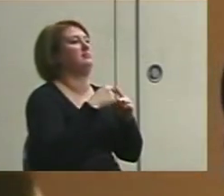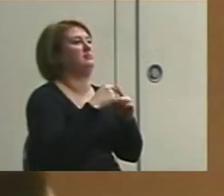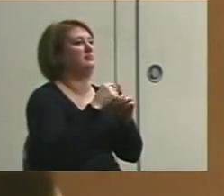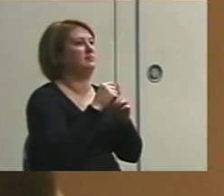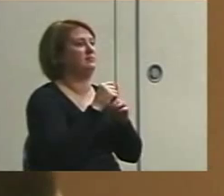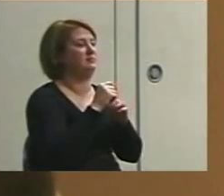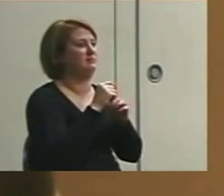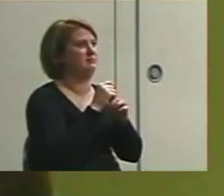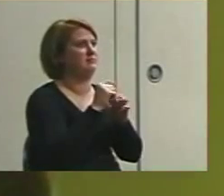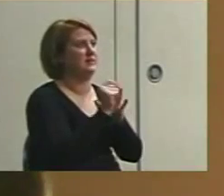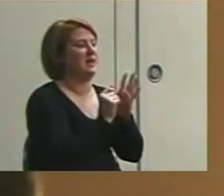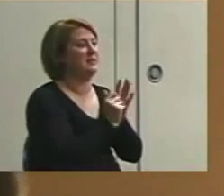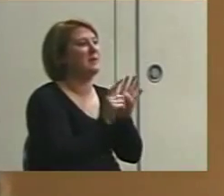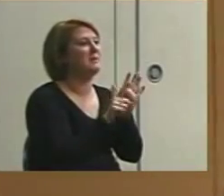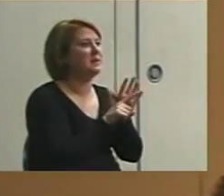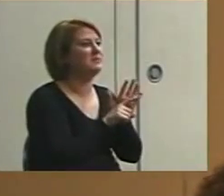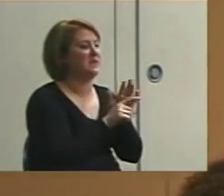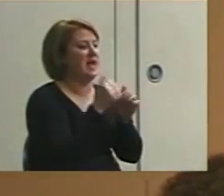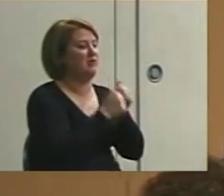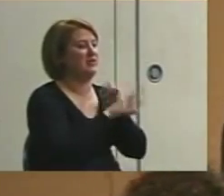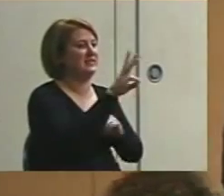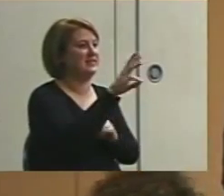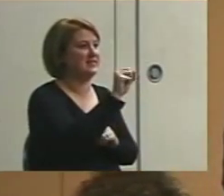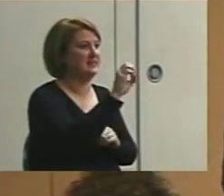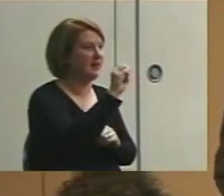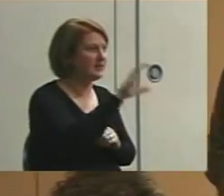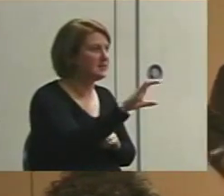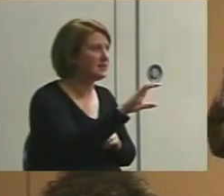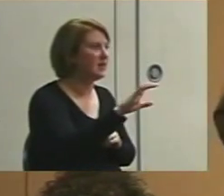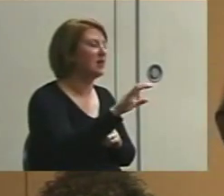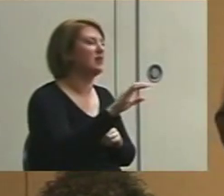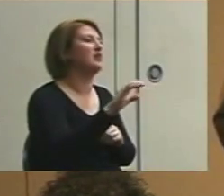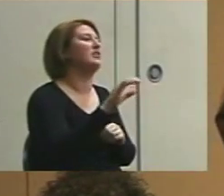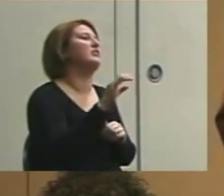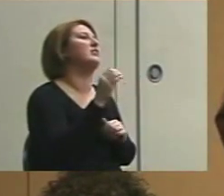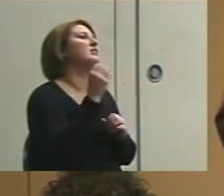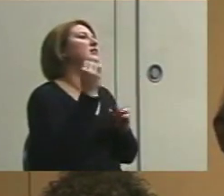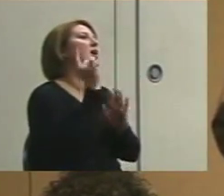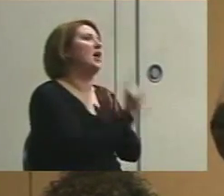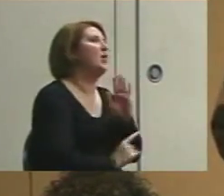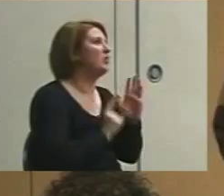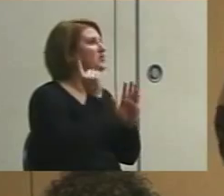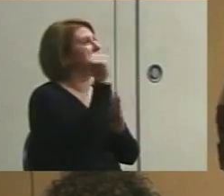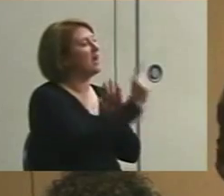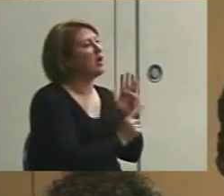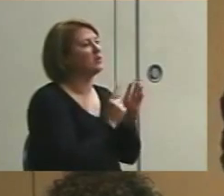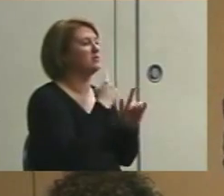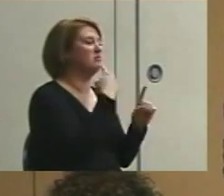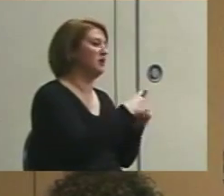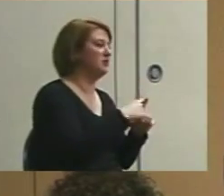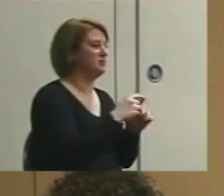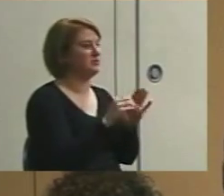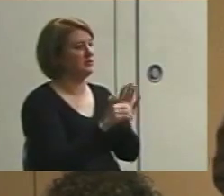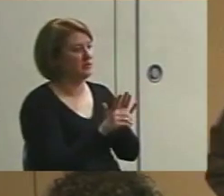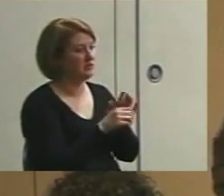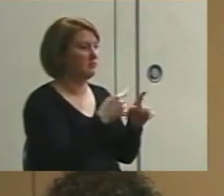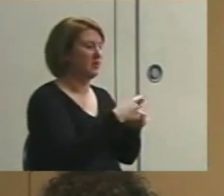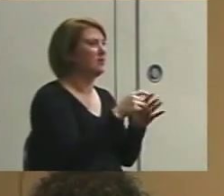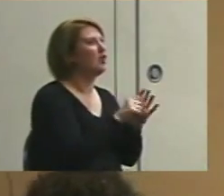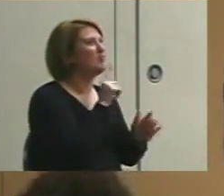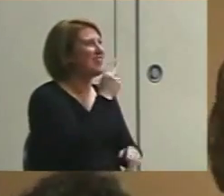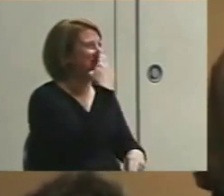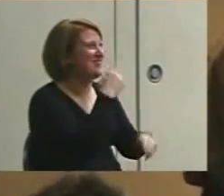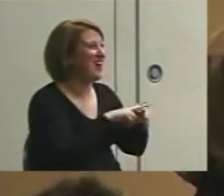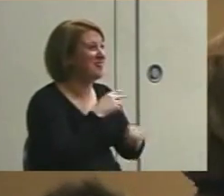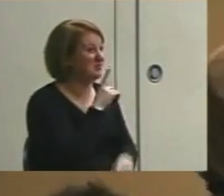six seconds. And we literally sit there for hours and every six seconds put a plus or a zero. It's really fun. I'm sure you'd enjoy it if anybody